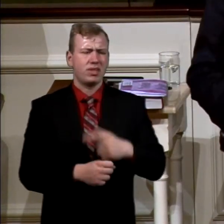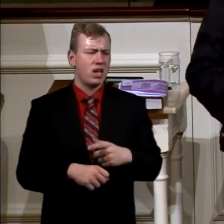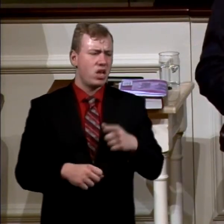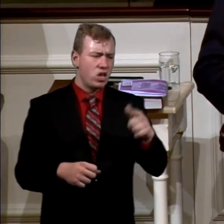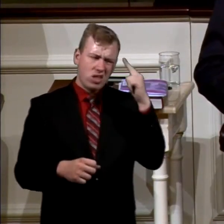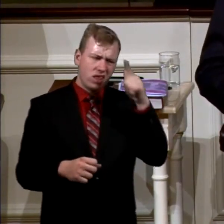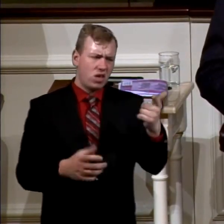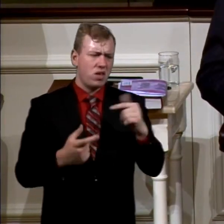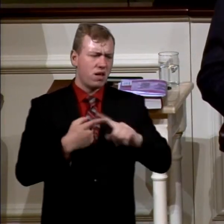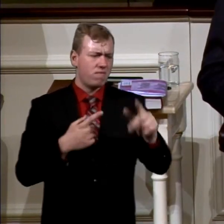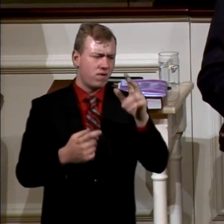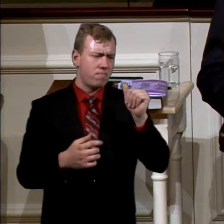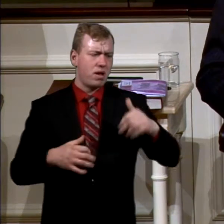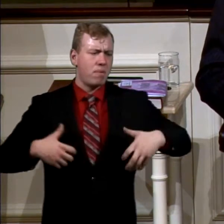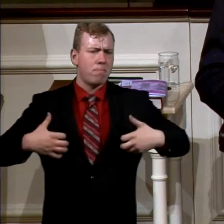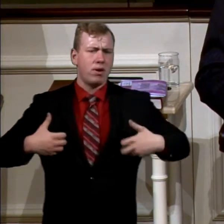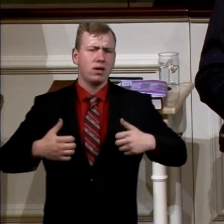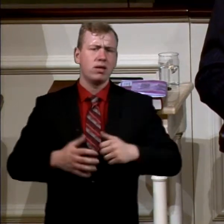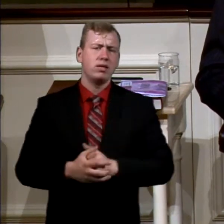from a monkey?